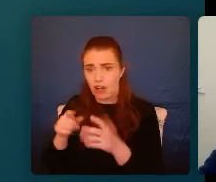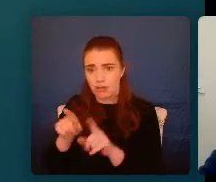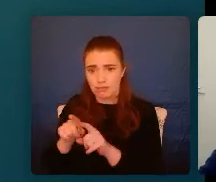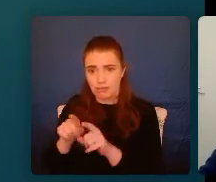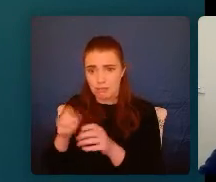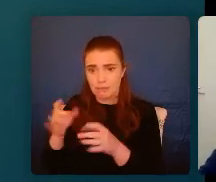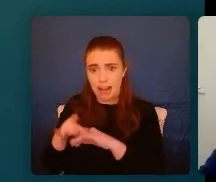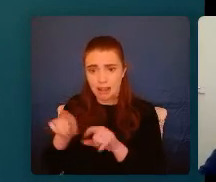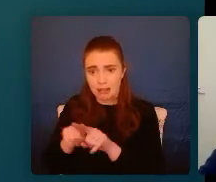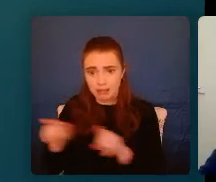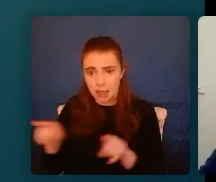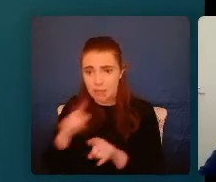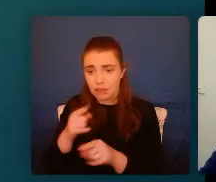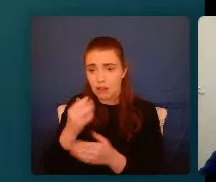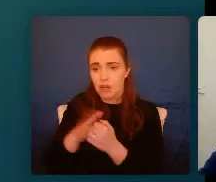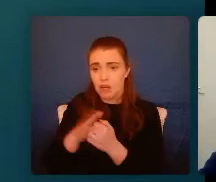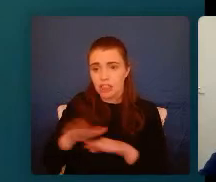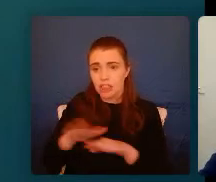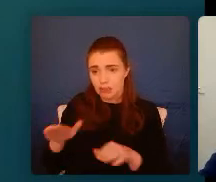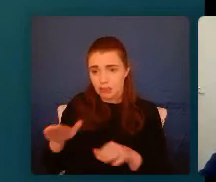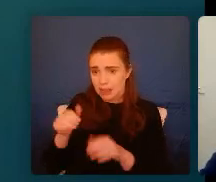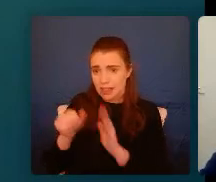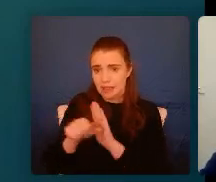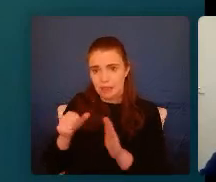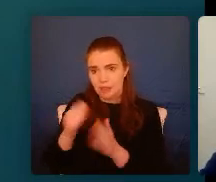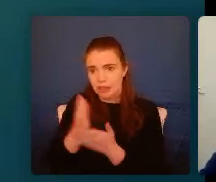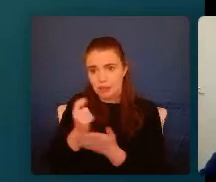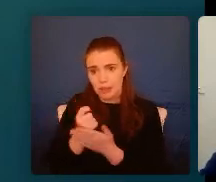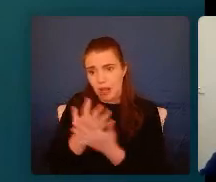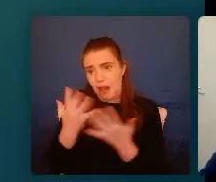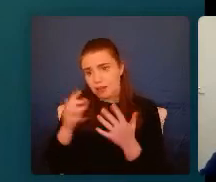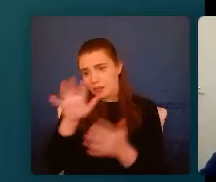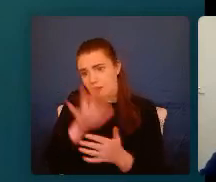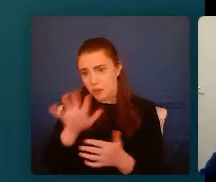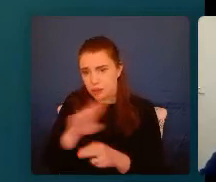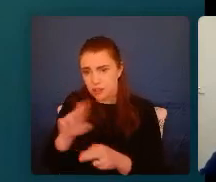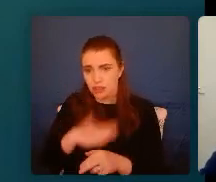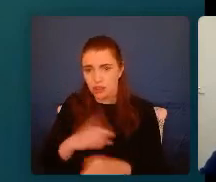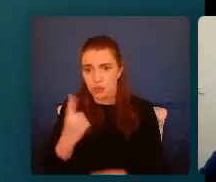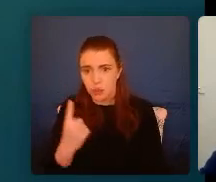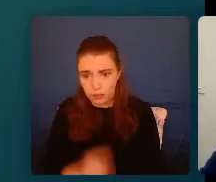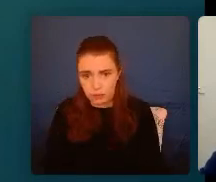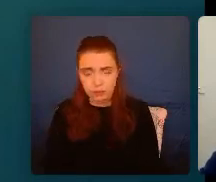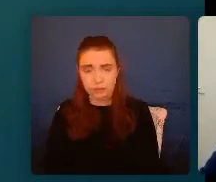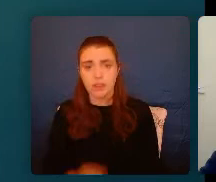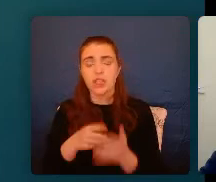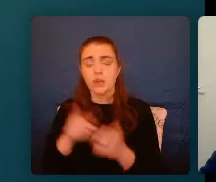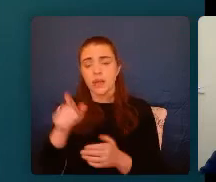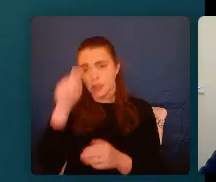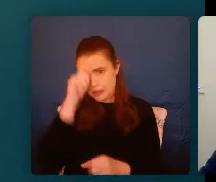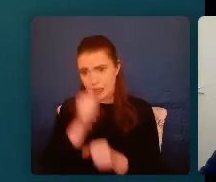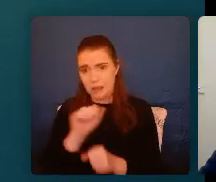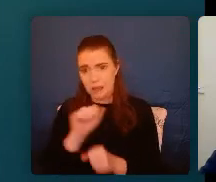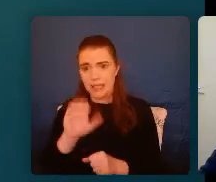try to survive many of them. So if we look at the typical questions that we would look at when we consider ACEs and before your